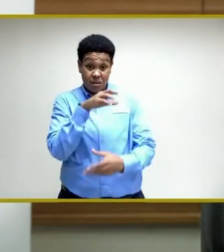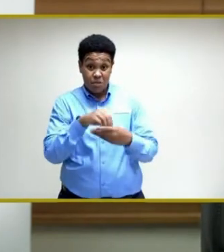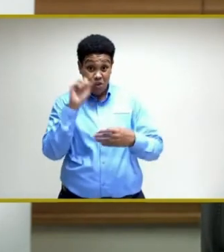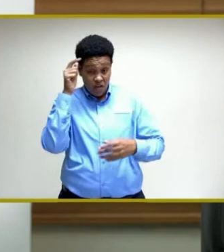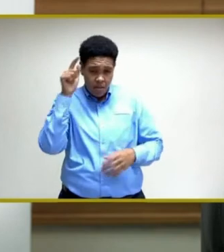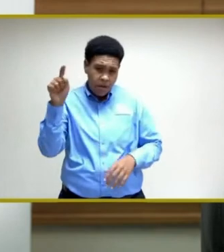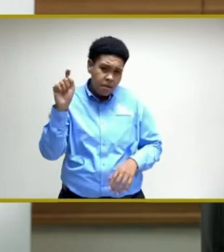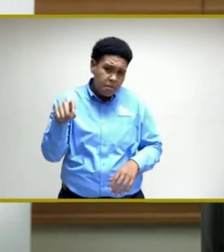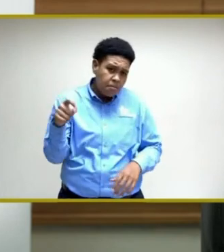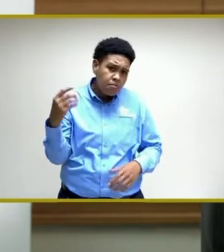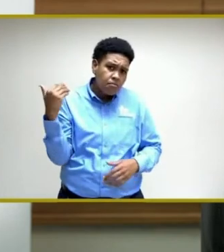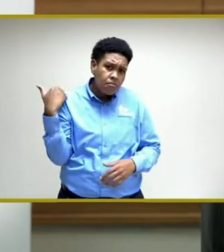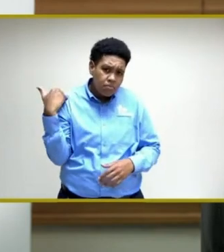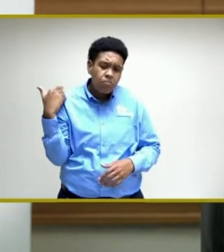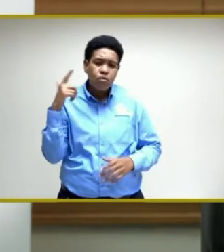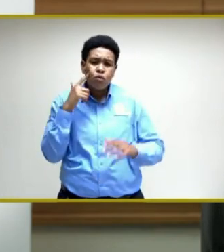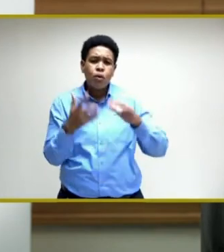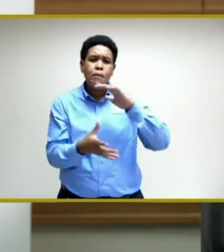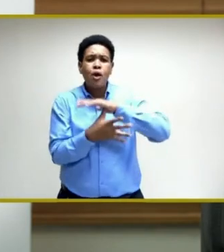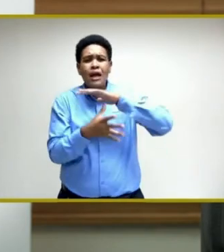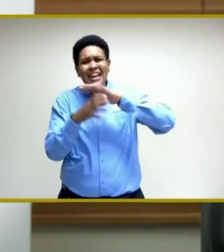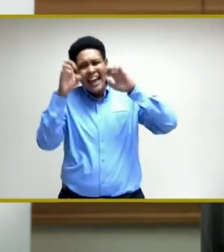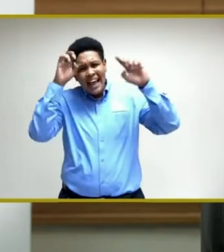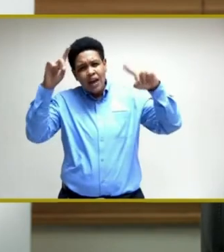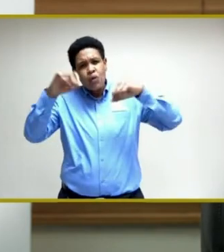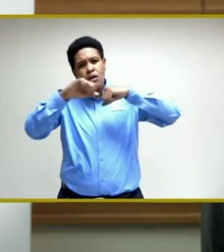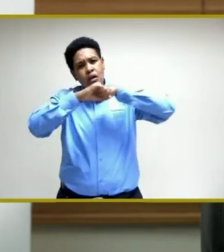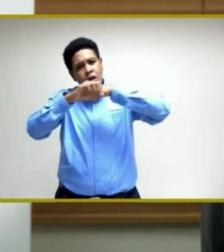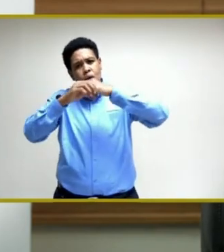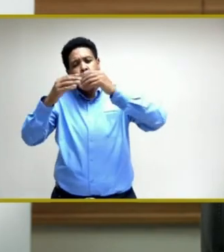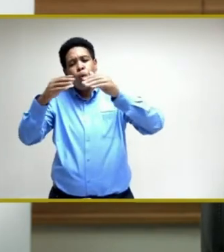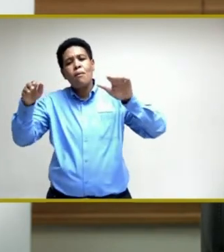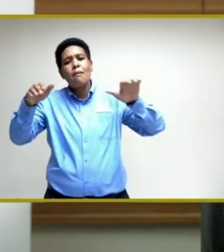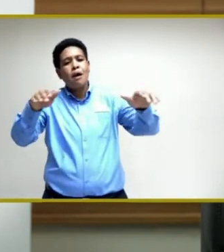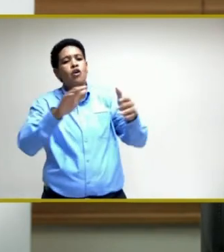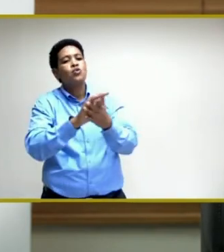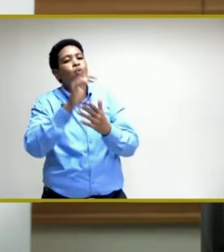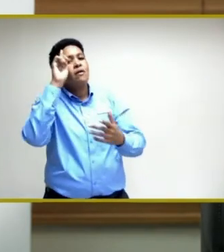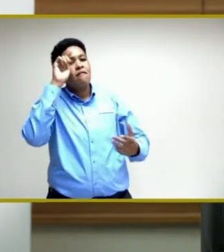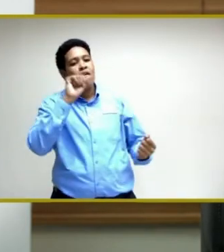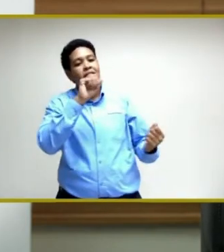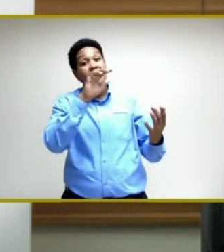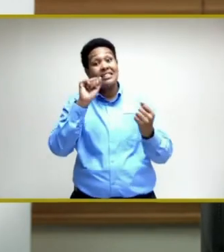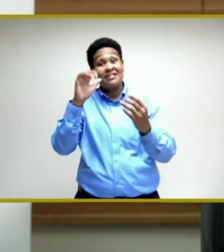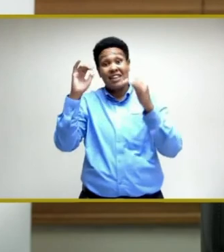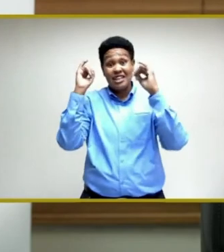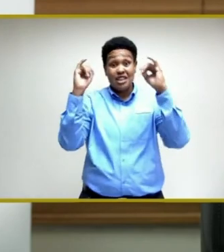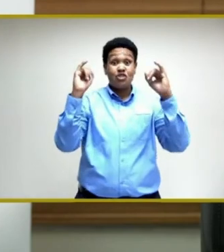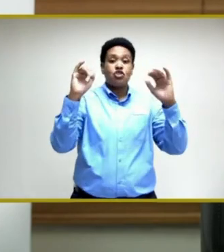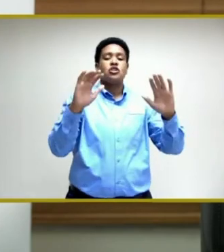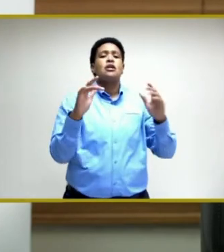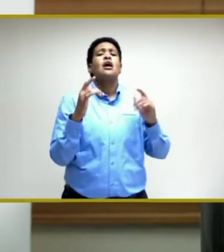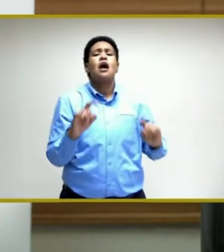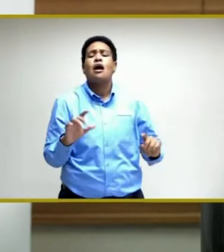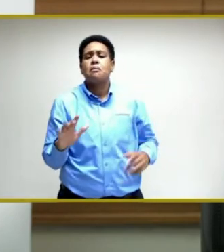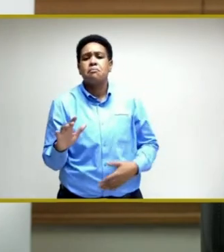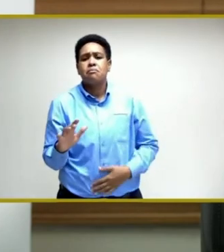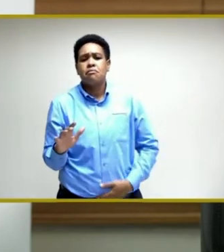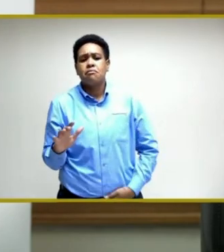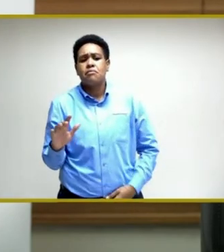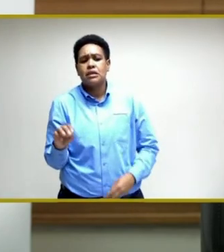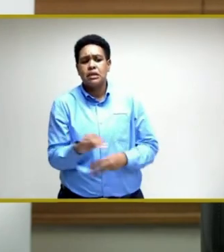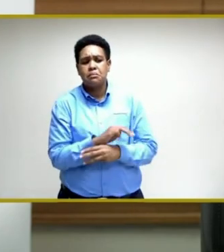mandate to prioritize education and the reopening of schools for face-to-face instruction, the